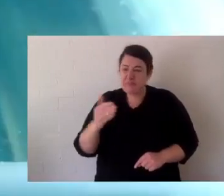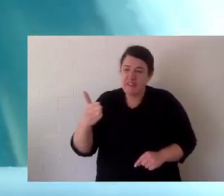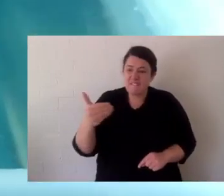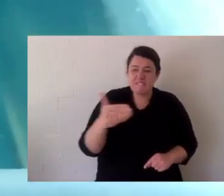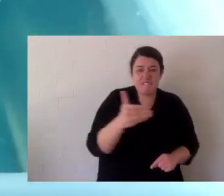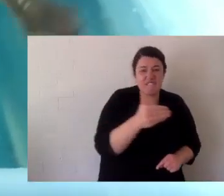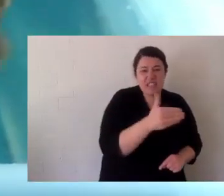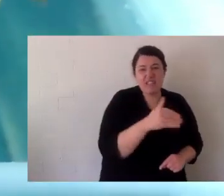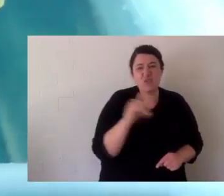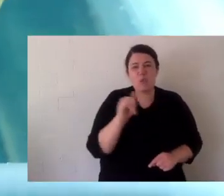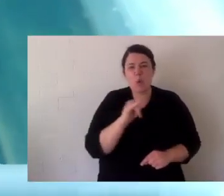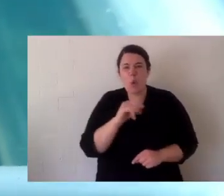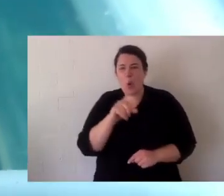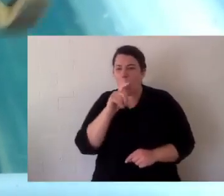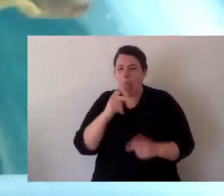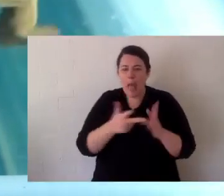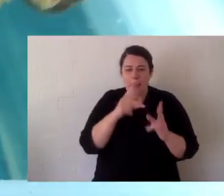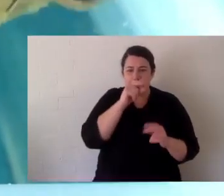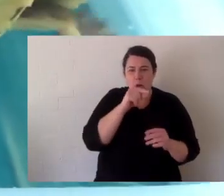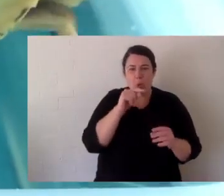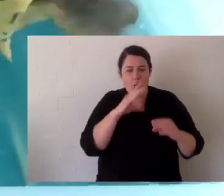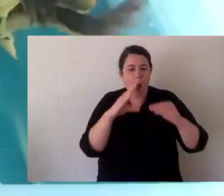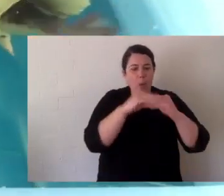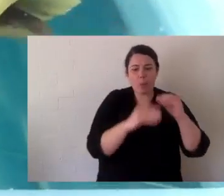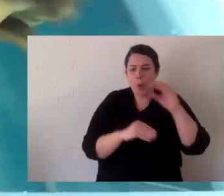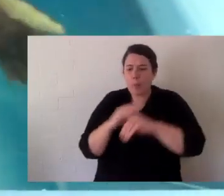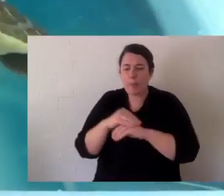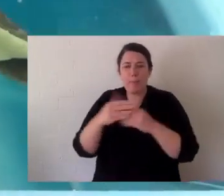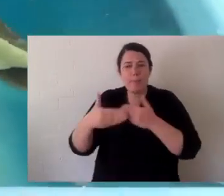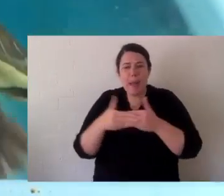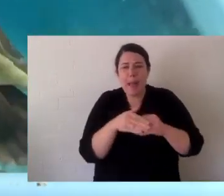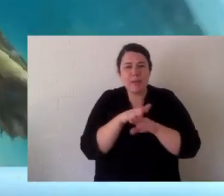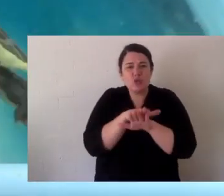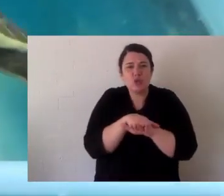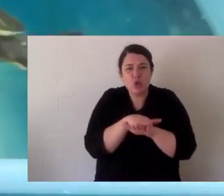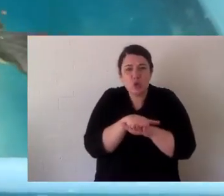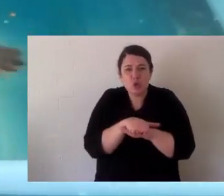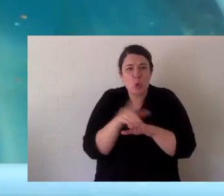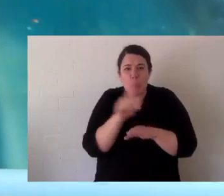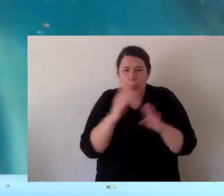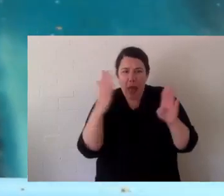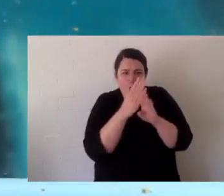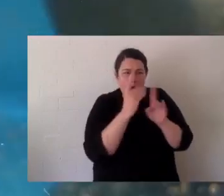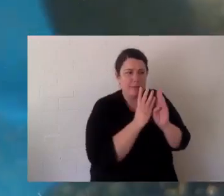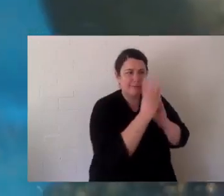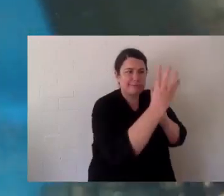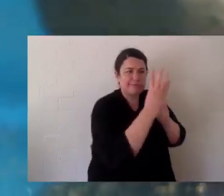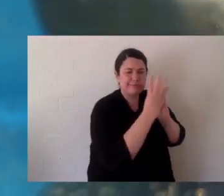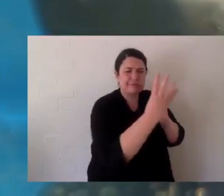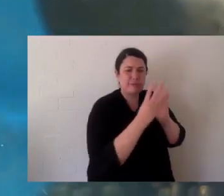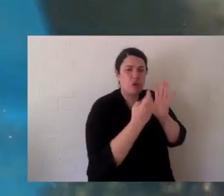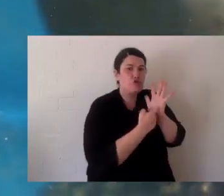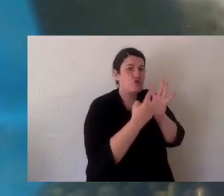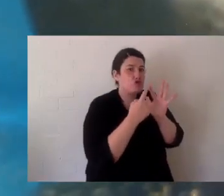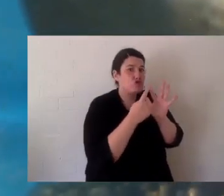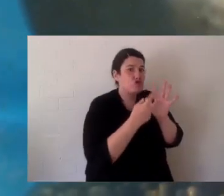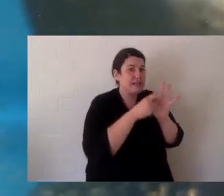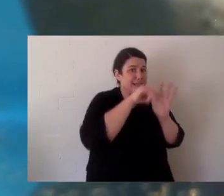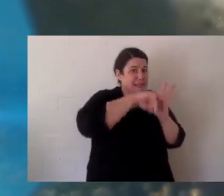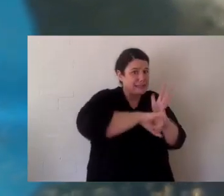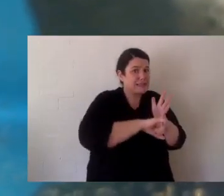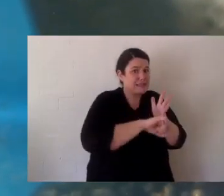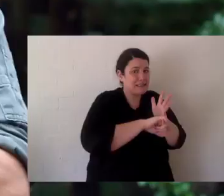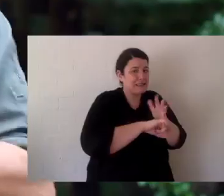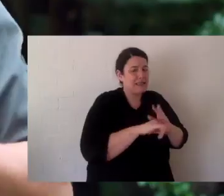predators. Now things like fish, murray cod or yellow belly perch will eat little baby turtles but those little babies